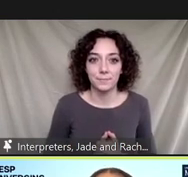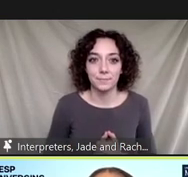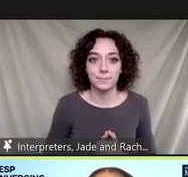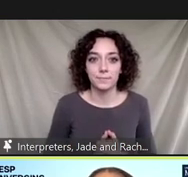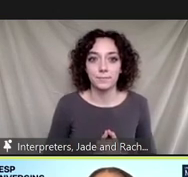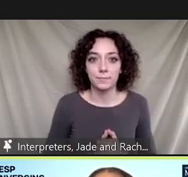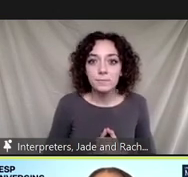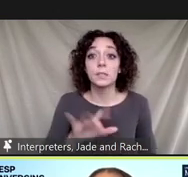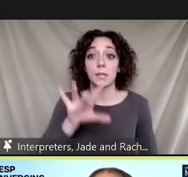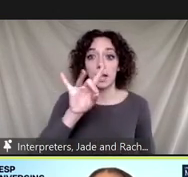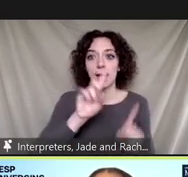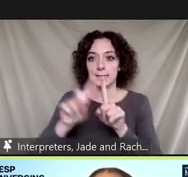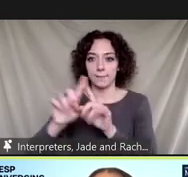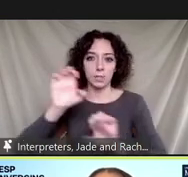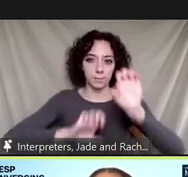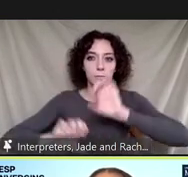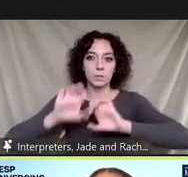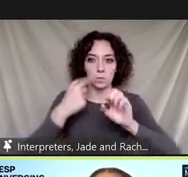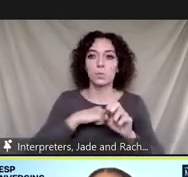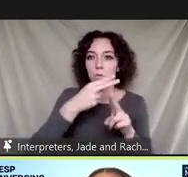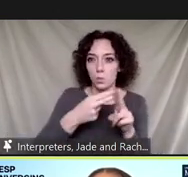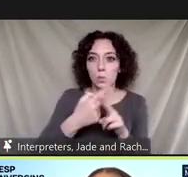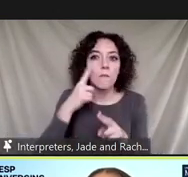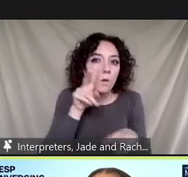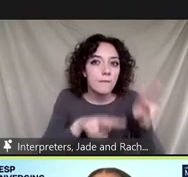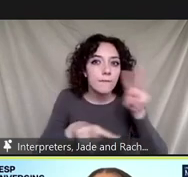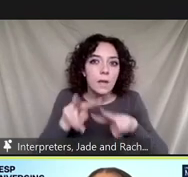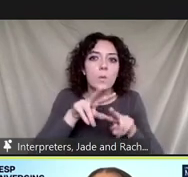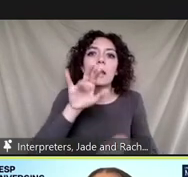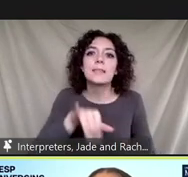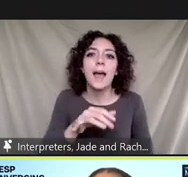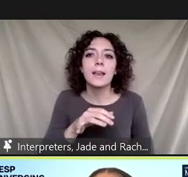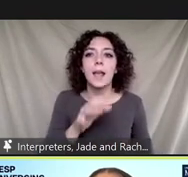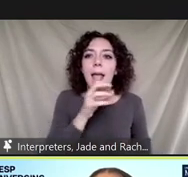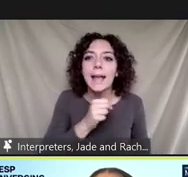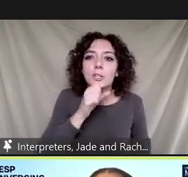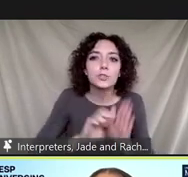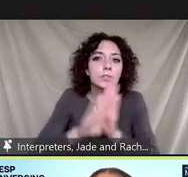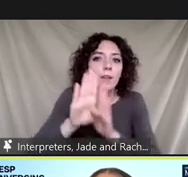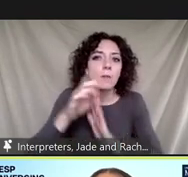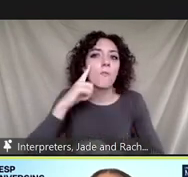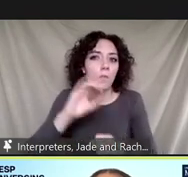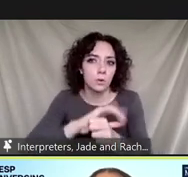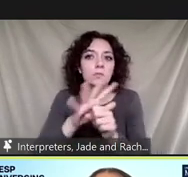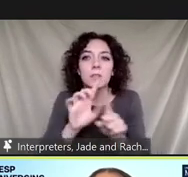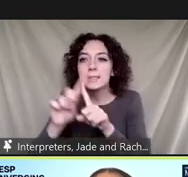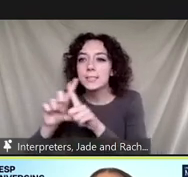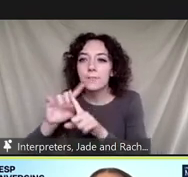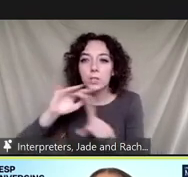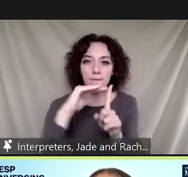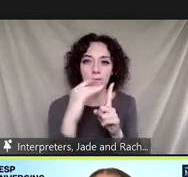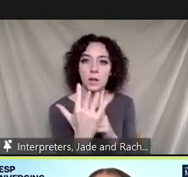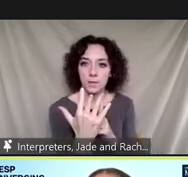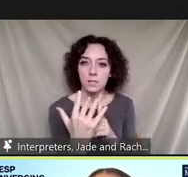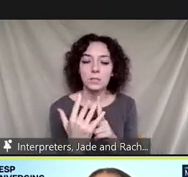eight different experiments were used to evaluate the aging of sars code 2 under various conditions we're looking at these